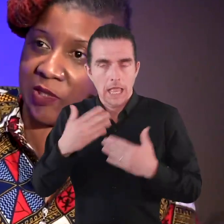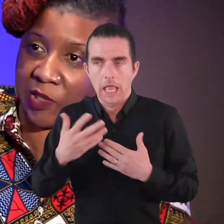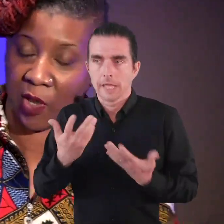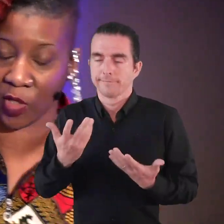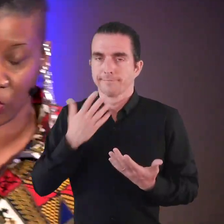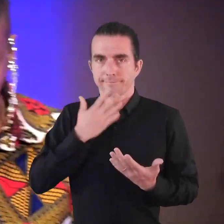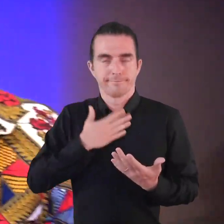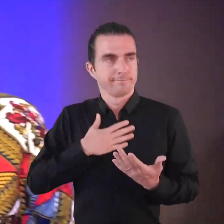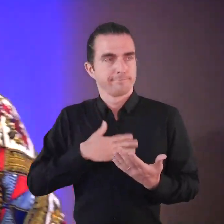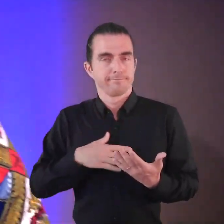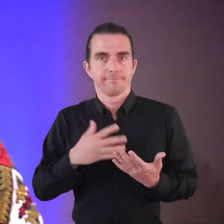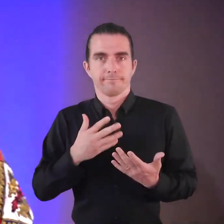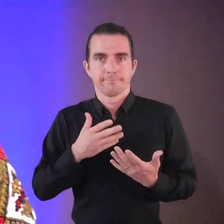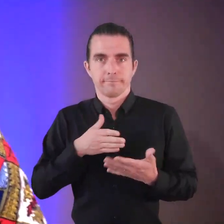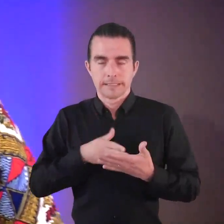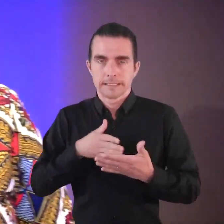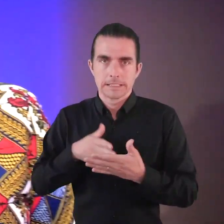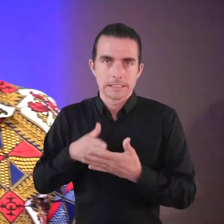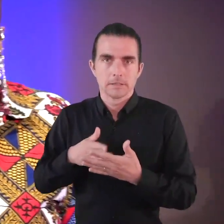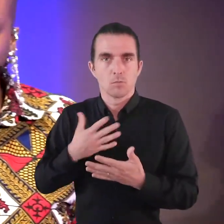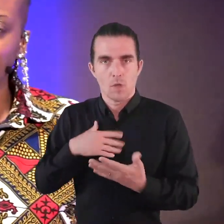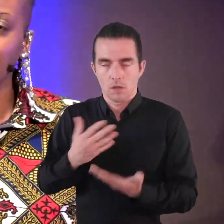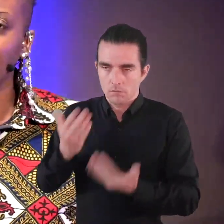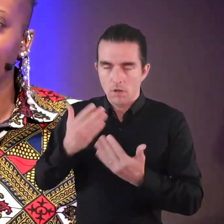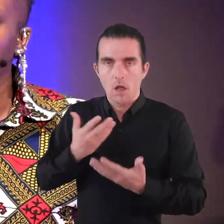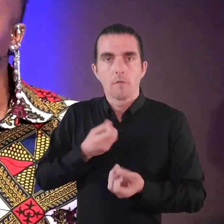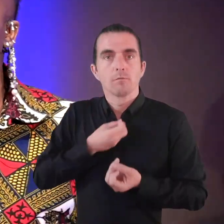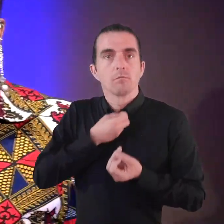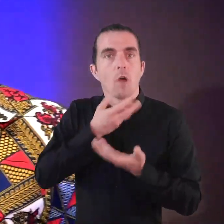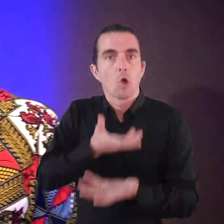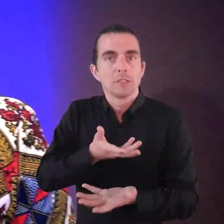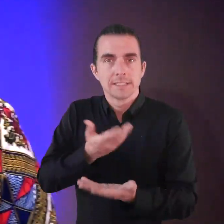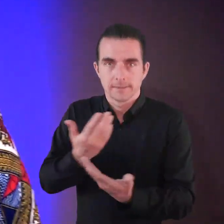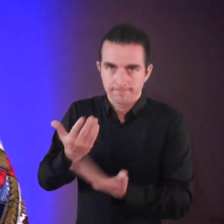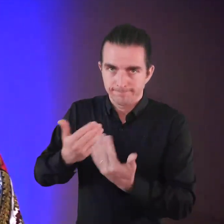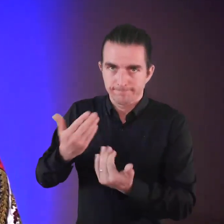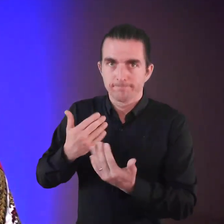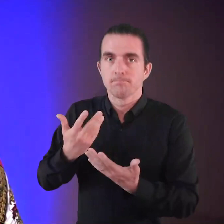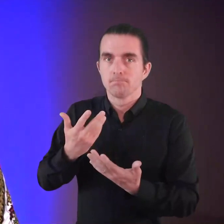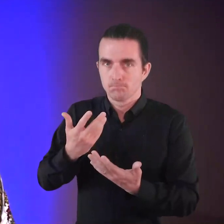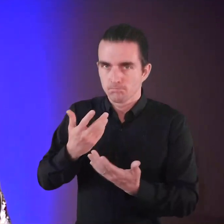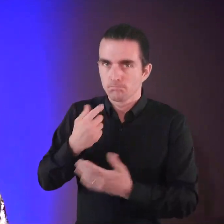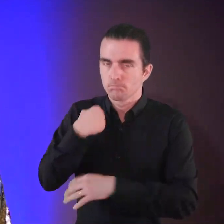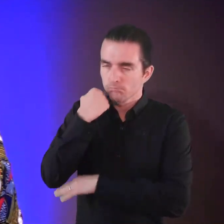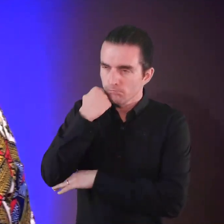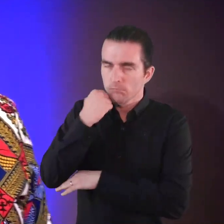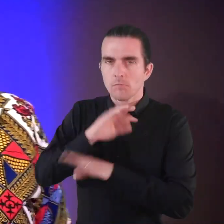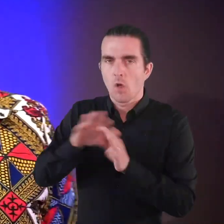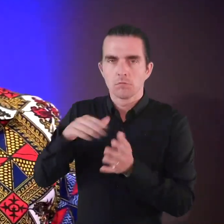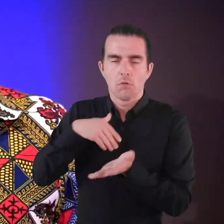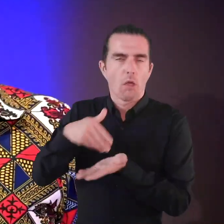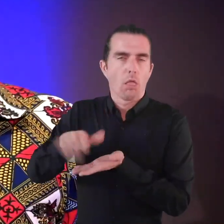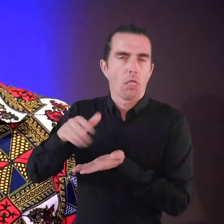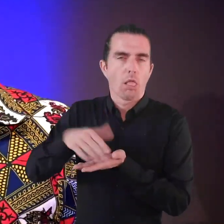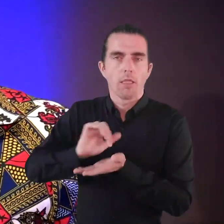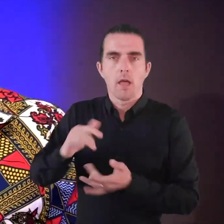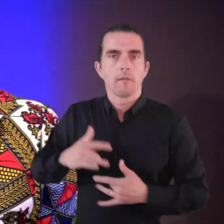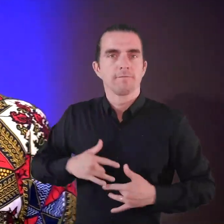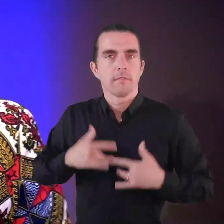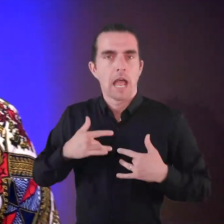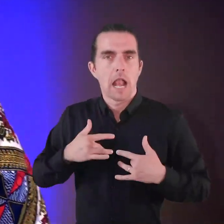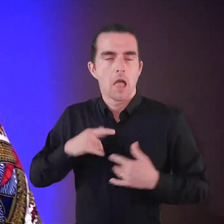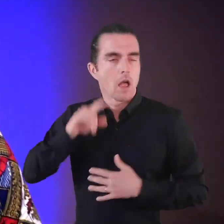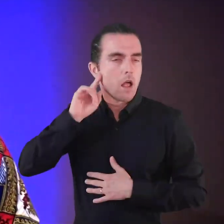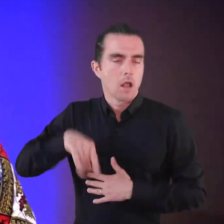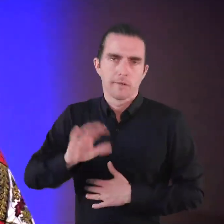stop and search. Voice. Giving people a voice so as to alleviate feelings of being